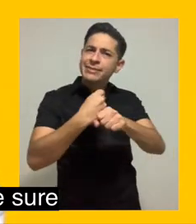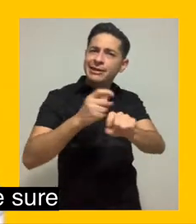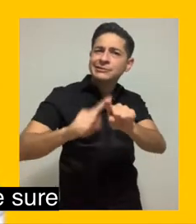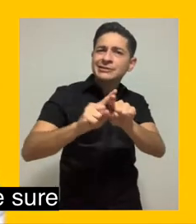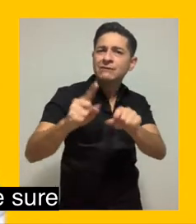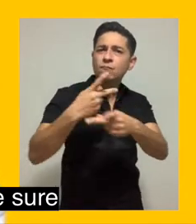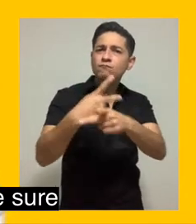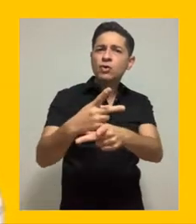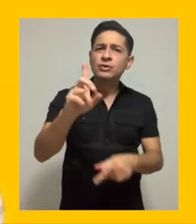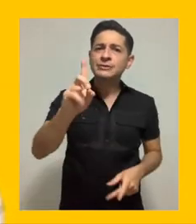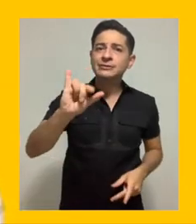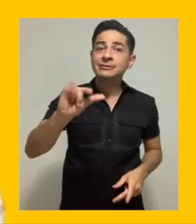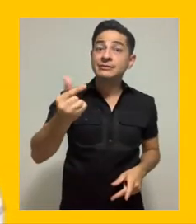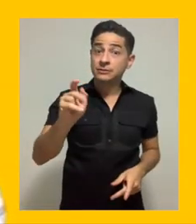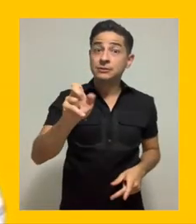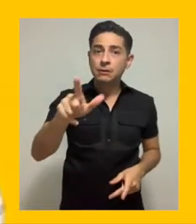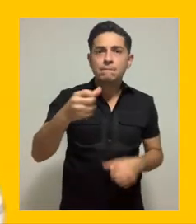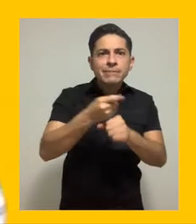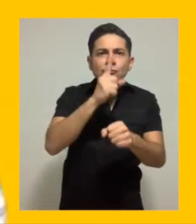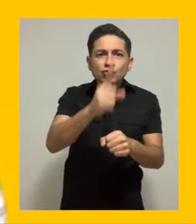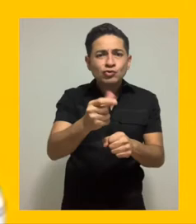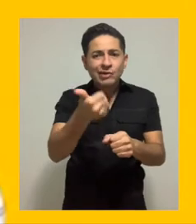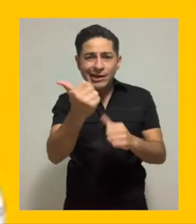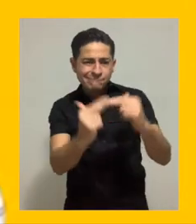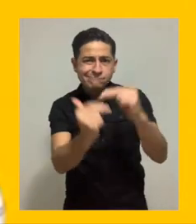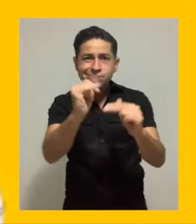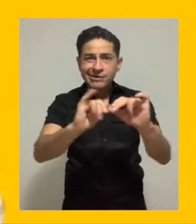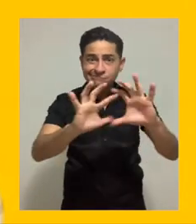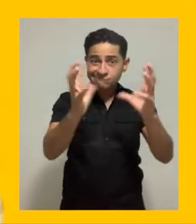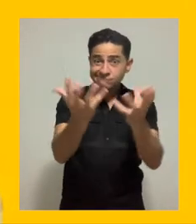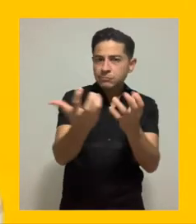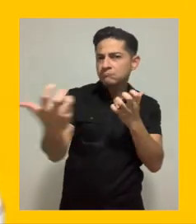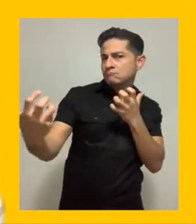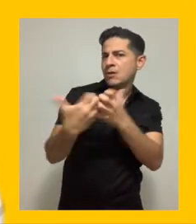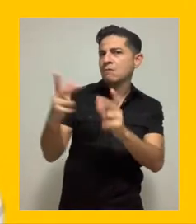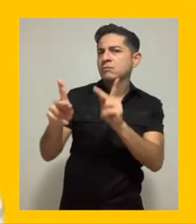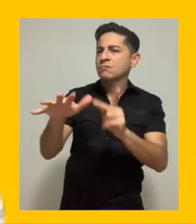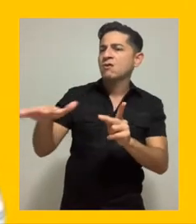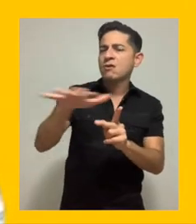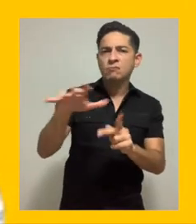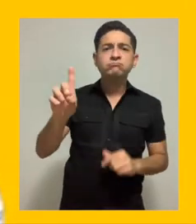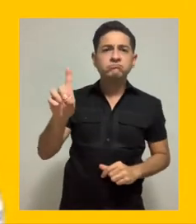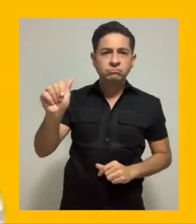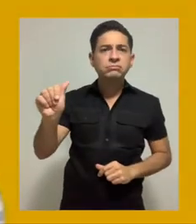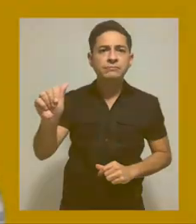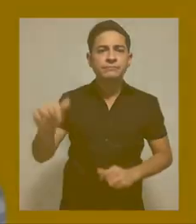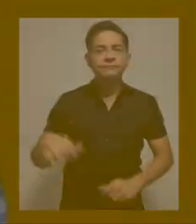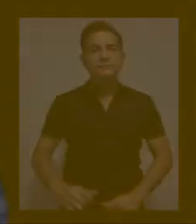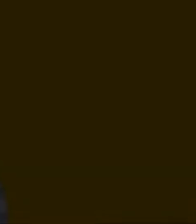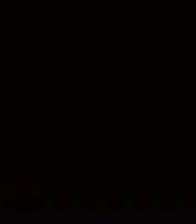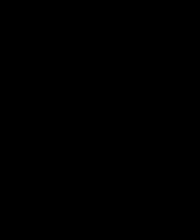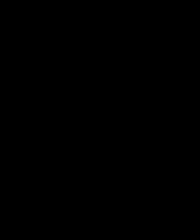products to make sure that we build the products in a fashion that works for people with disabilities.